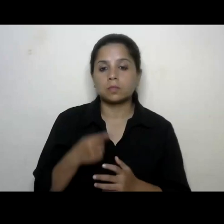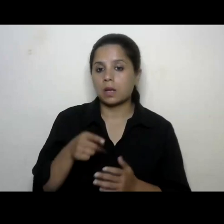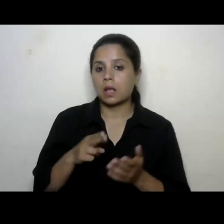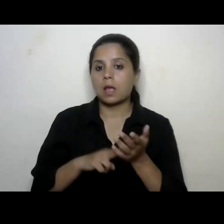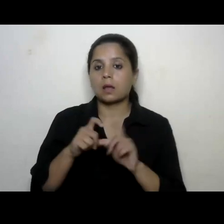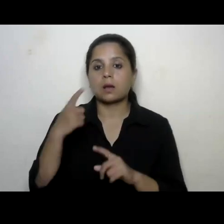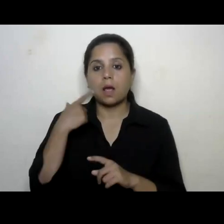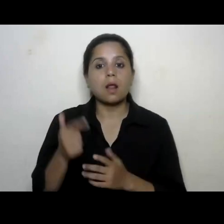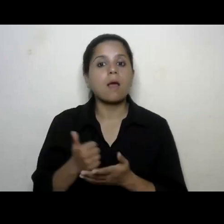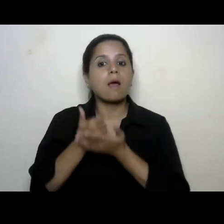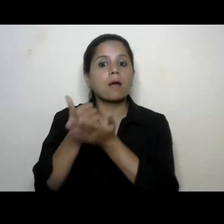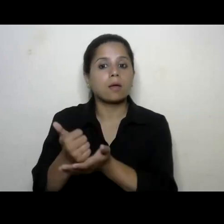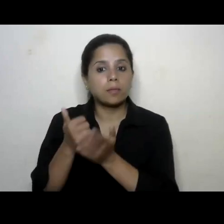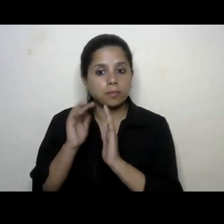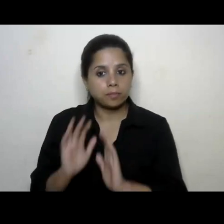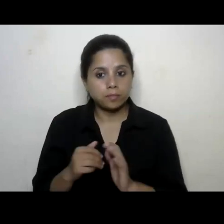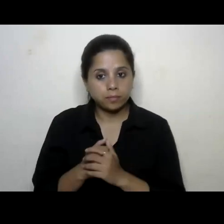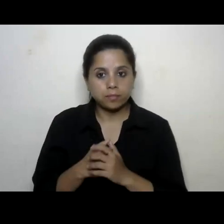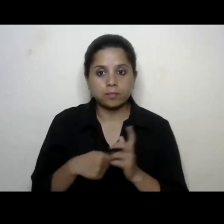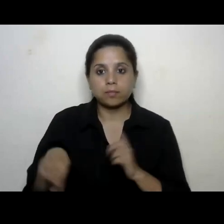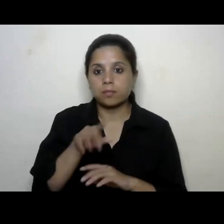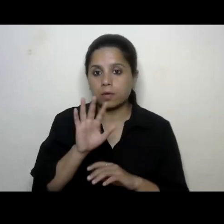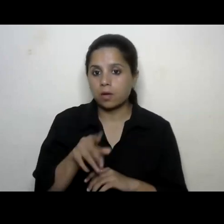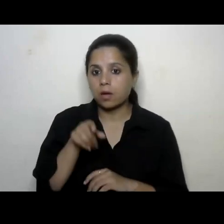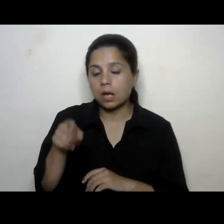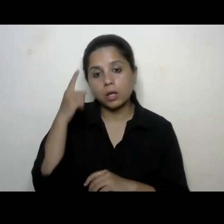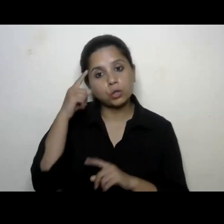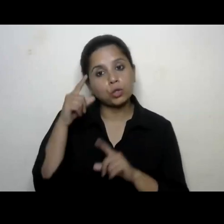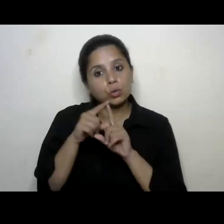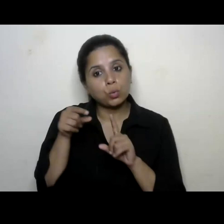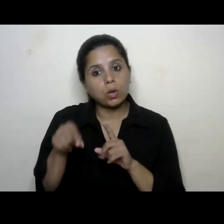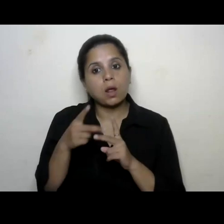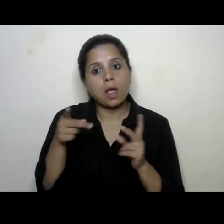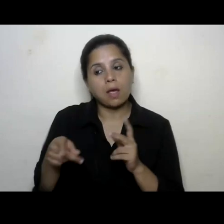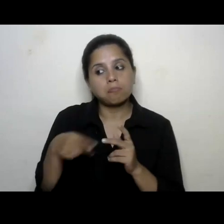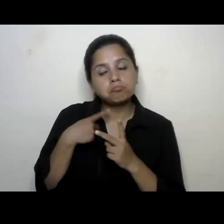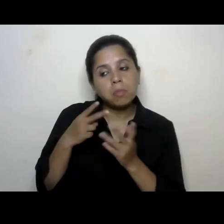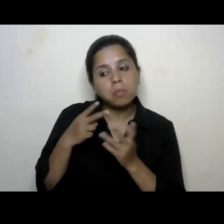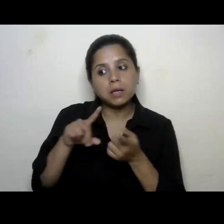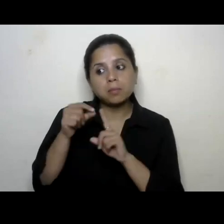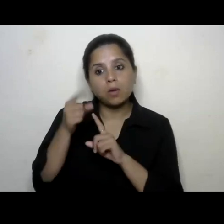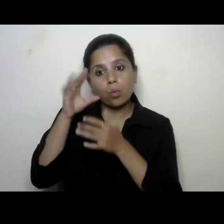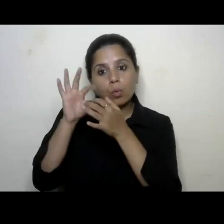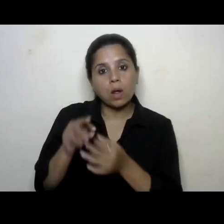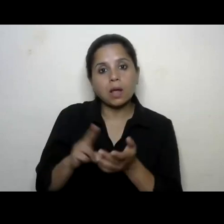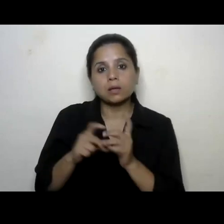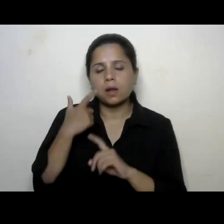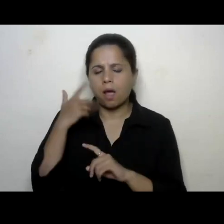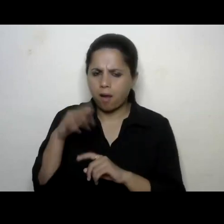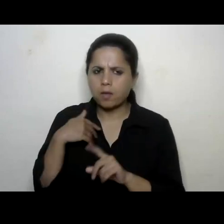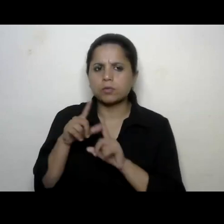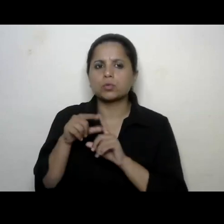all the user institutions to handhold with NEP 2020 ndli has